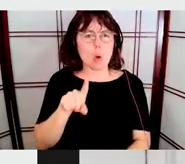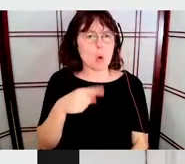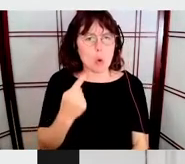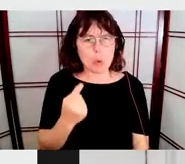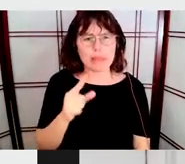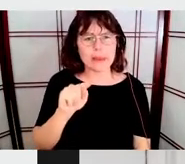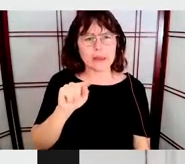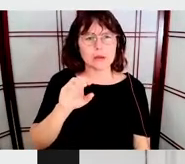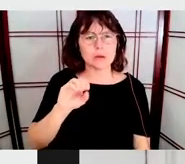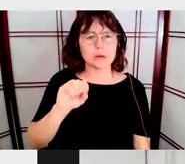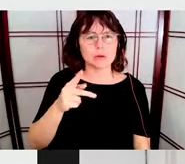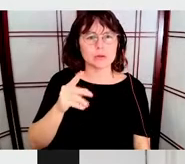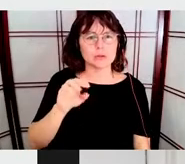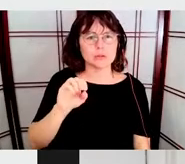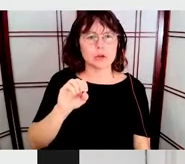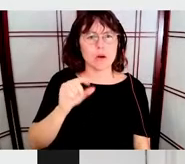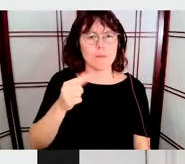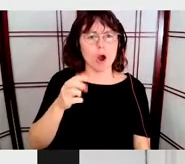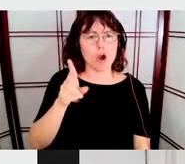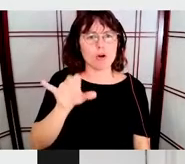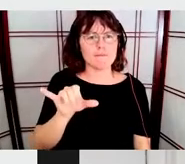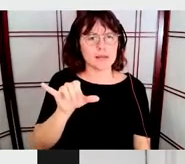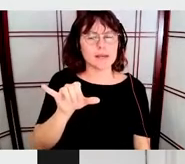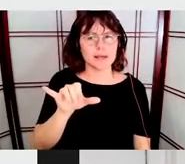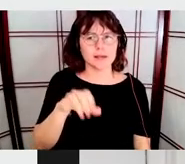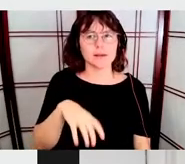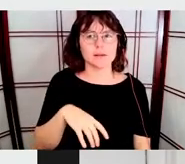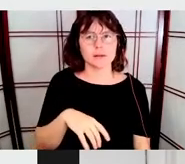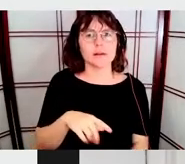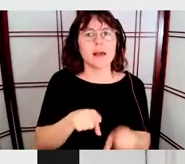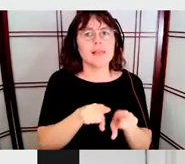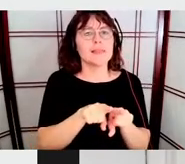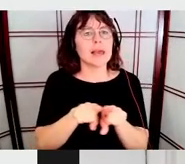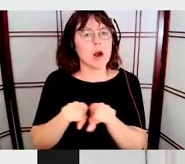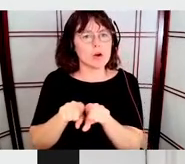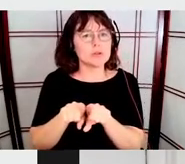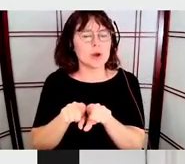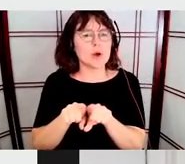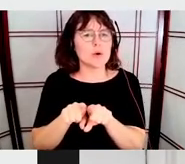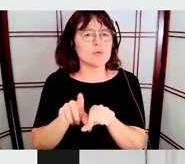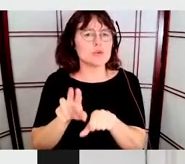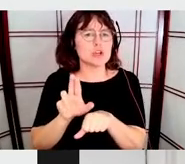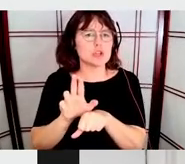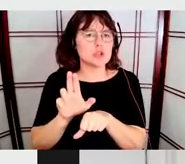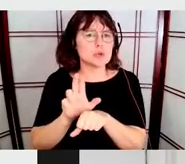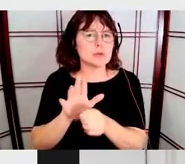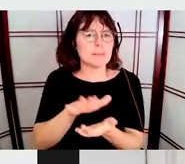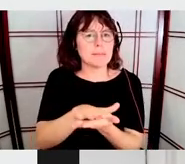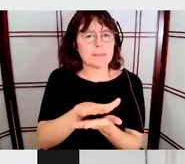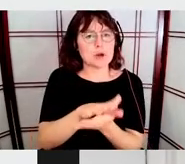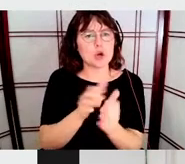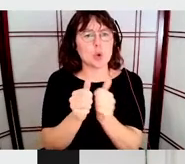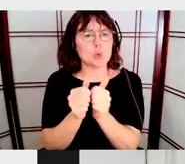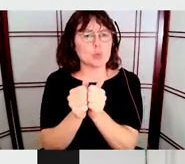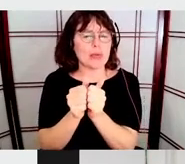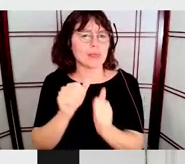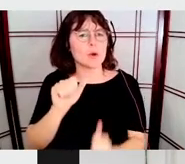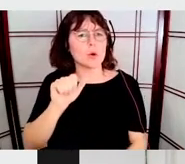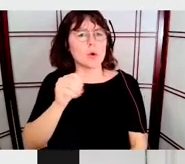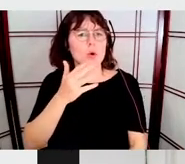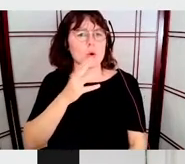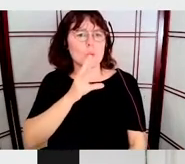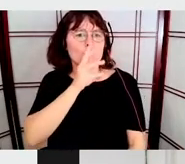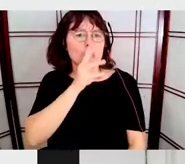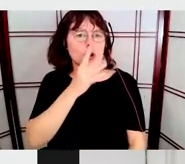it mixes the collages with watercolor in order to construct a scenario. And